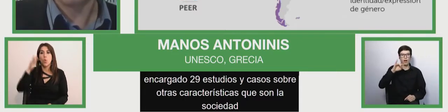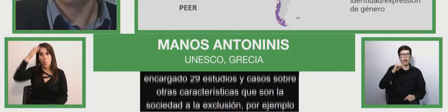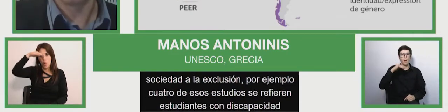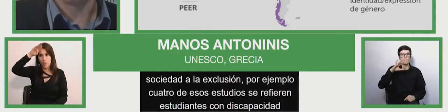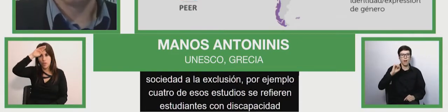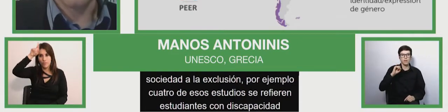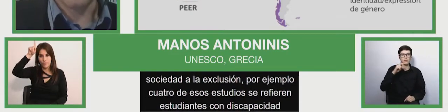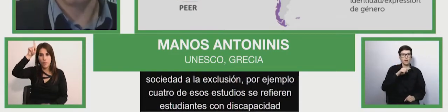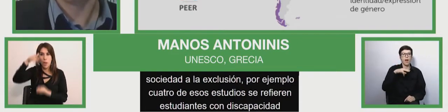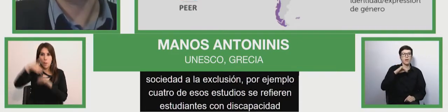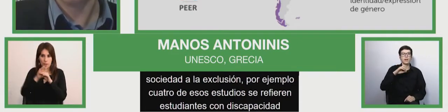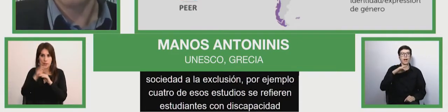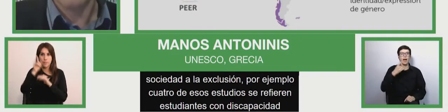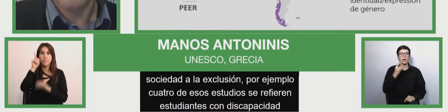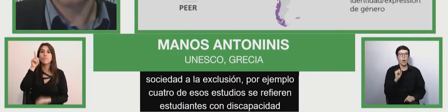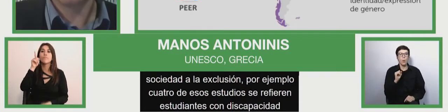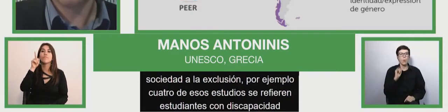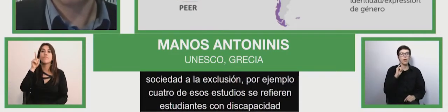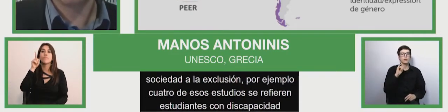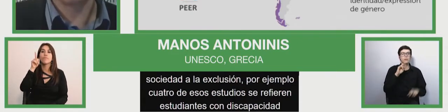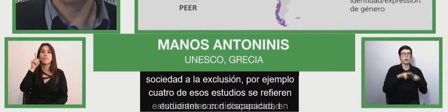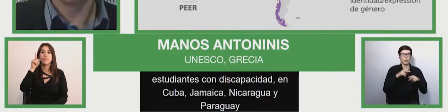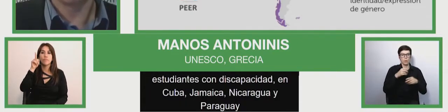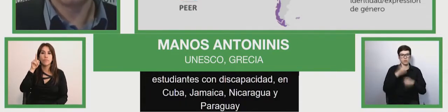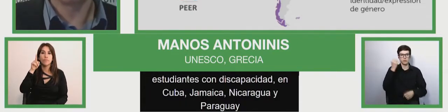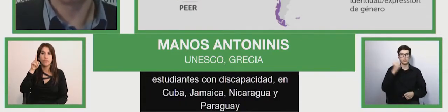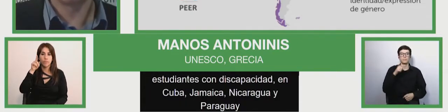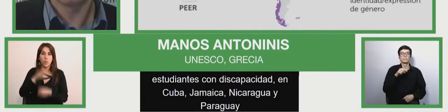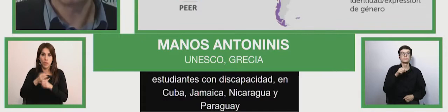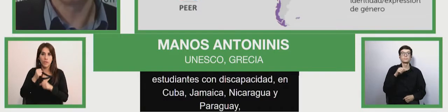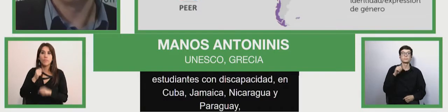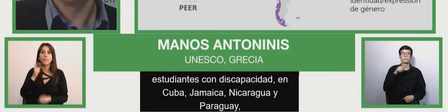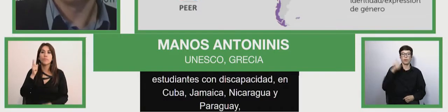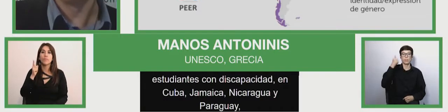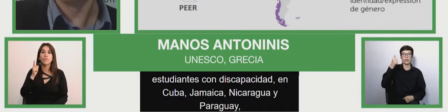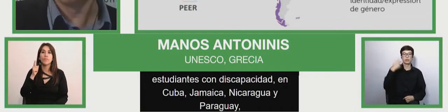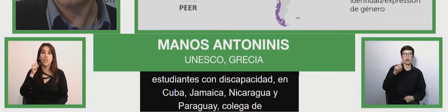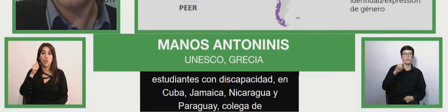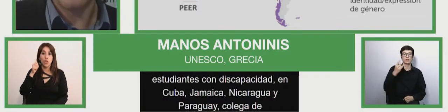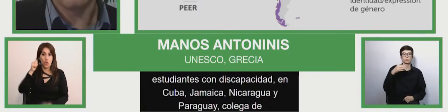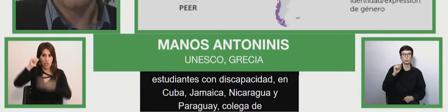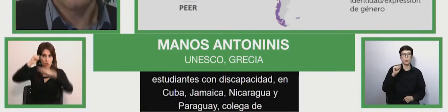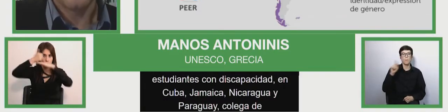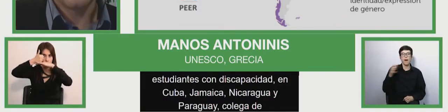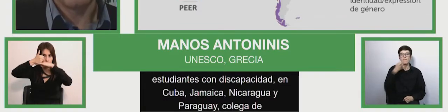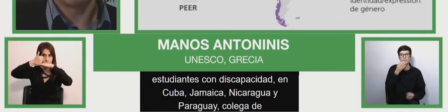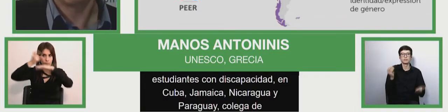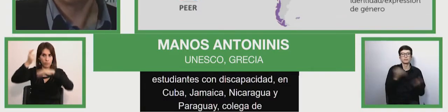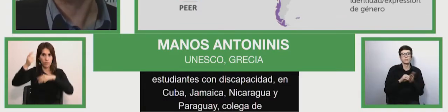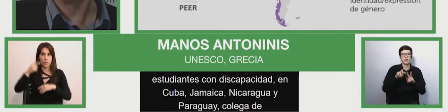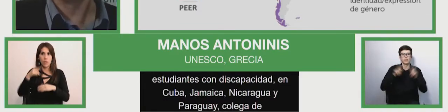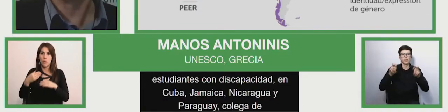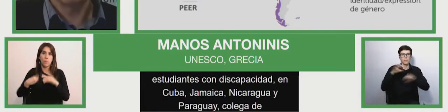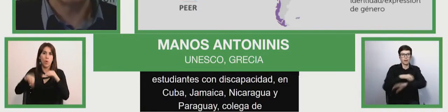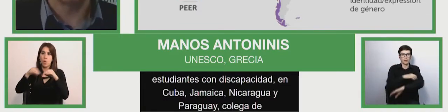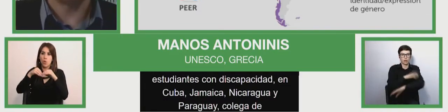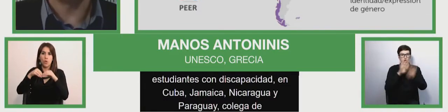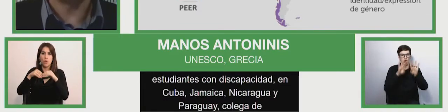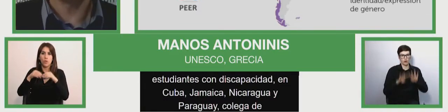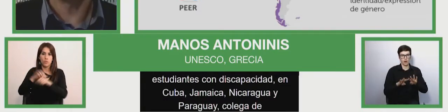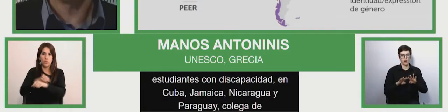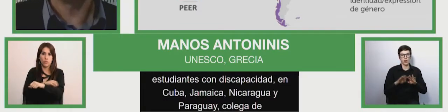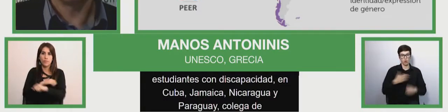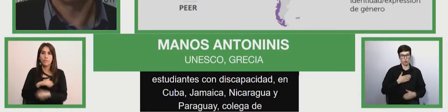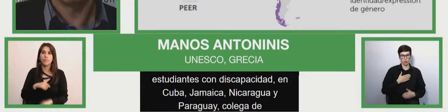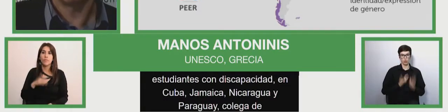Paraguay, and my colleague would go further into this. On my head, I will present a general